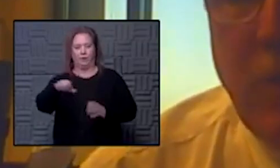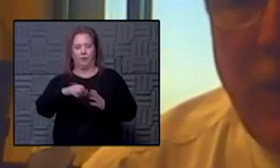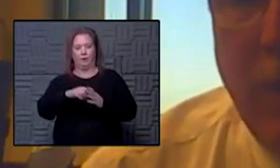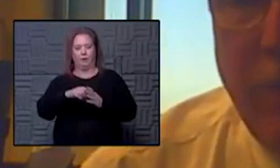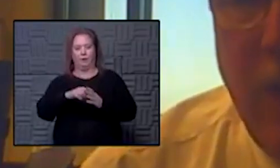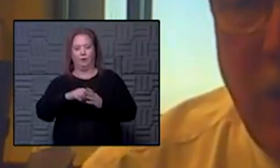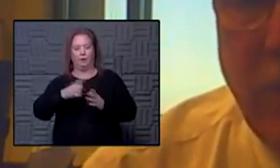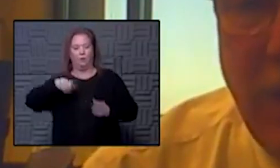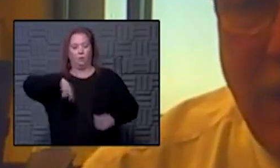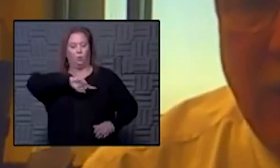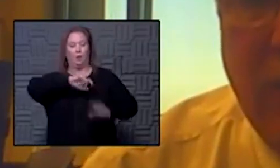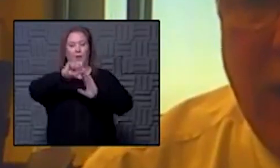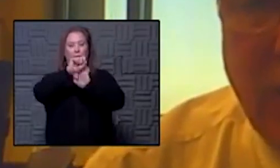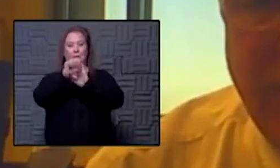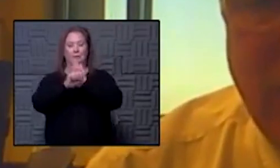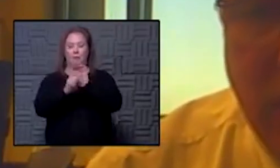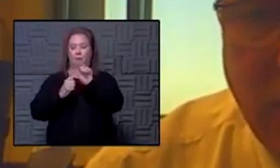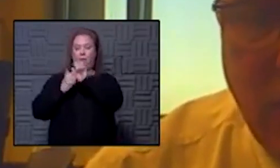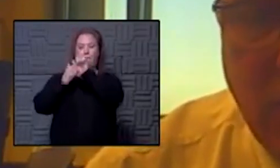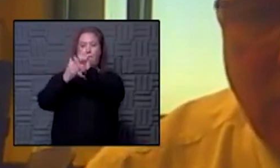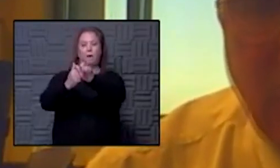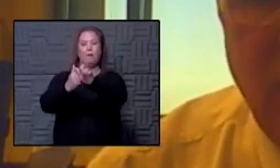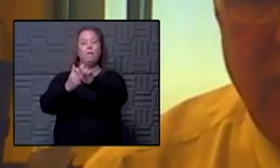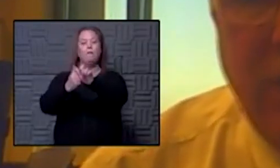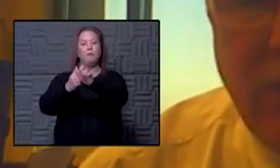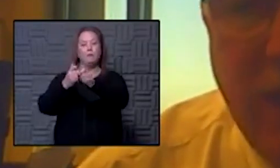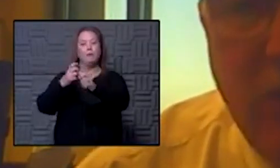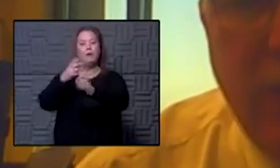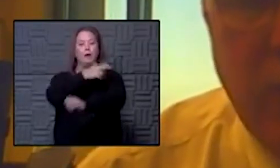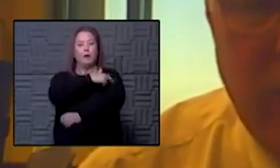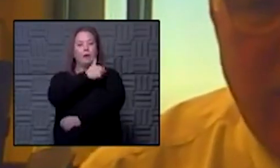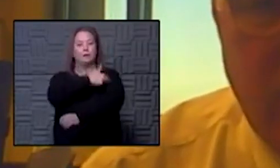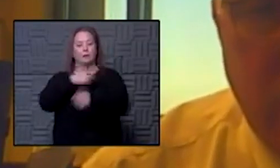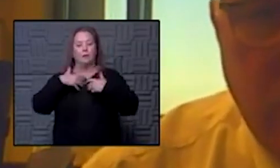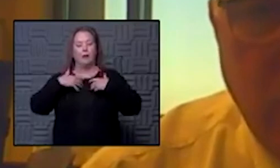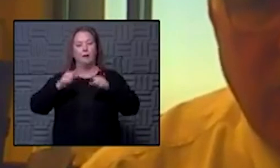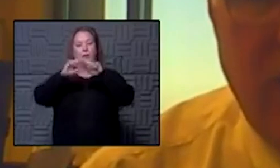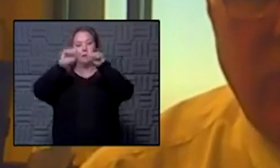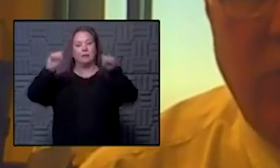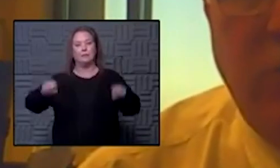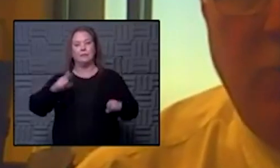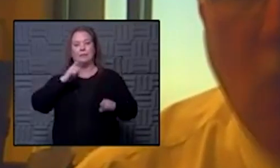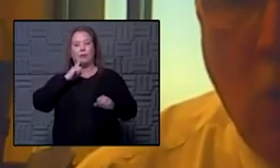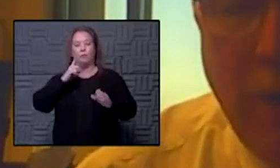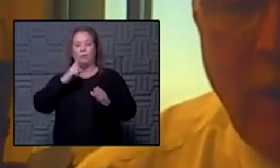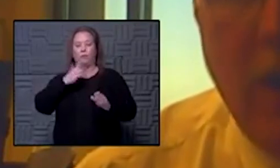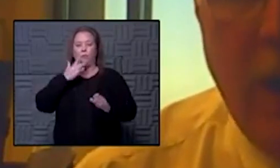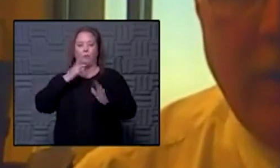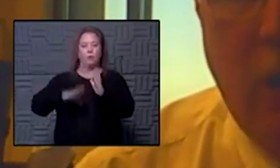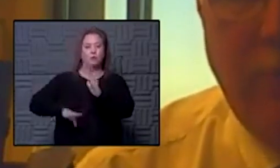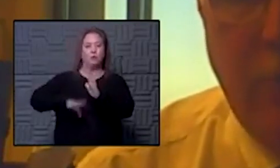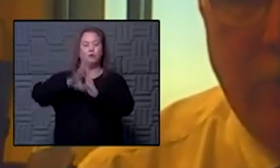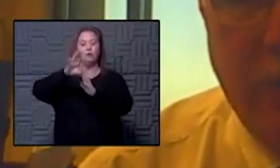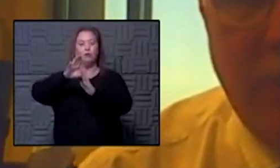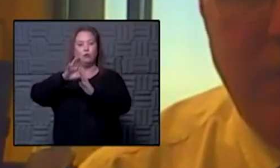but rather we at the state are following the lead of the hospitals and health systems that say we would rather surge and surge more